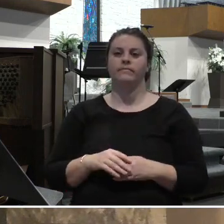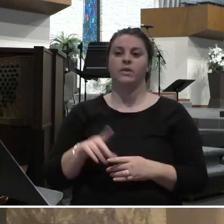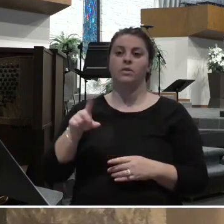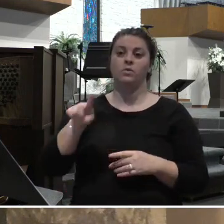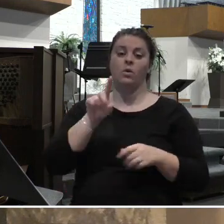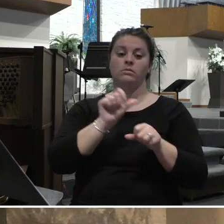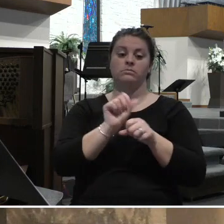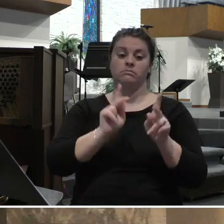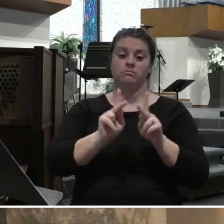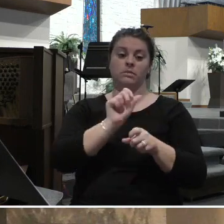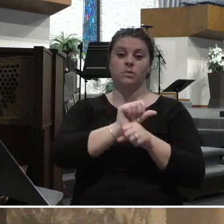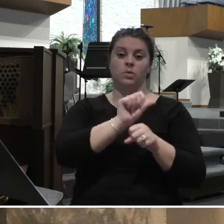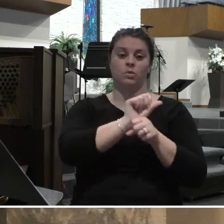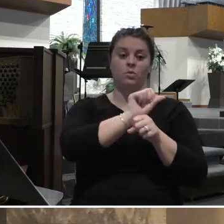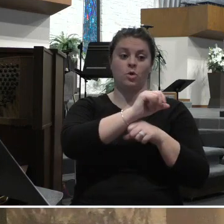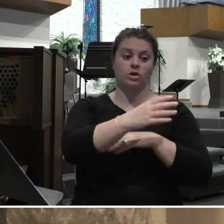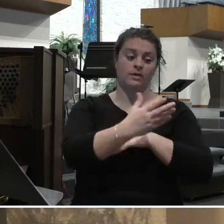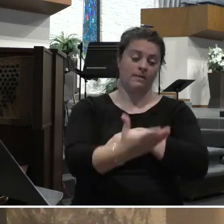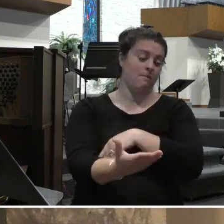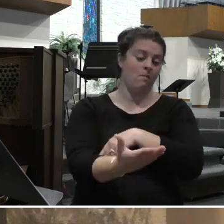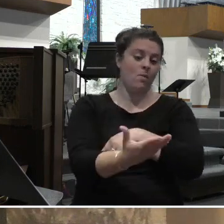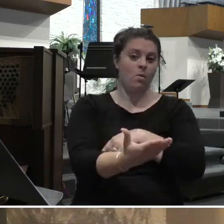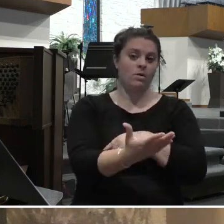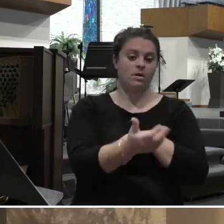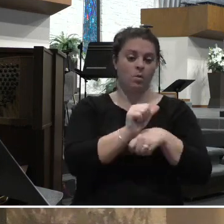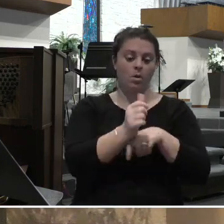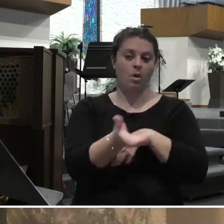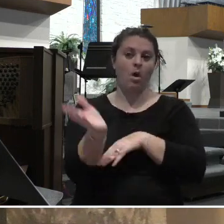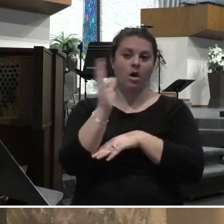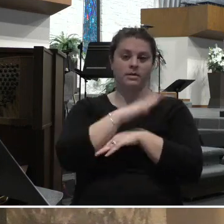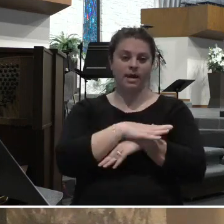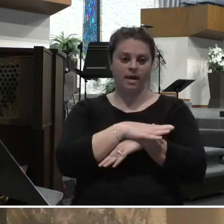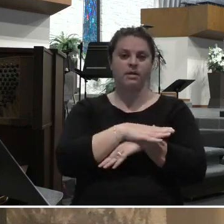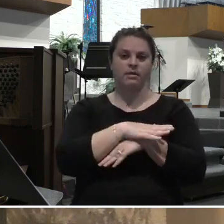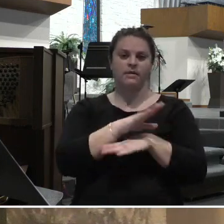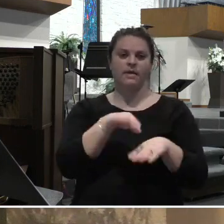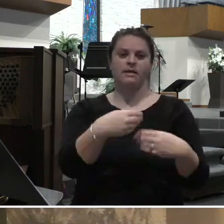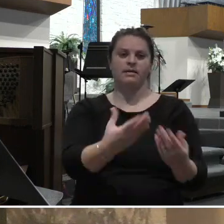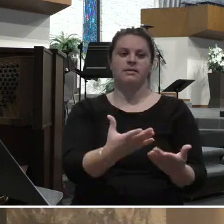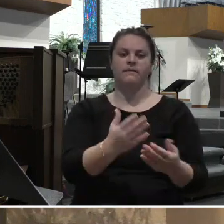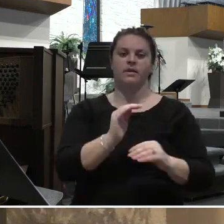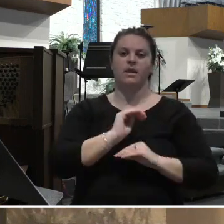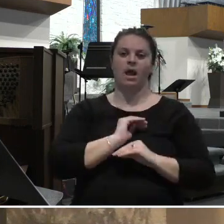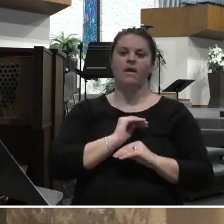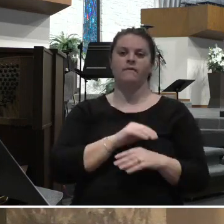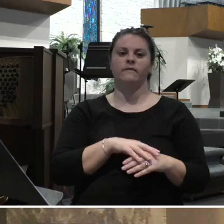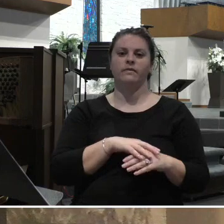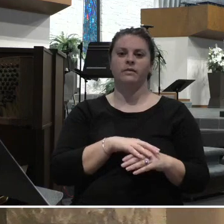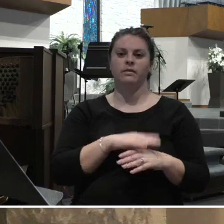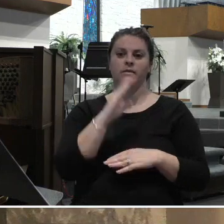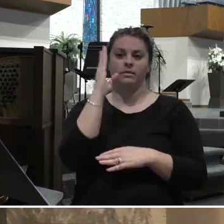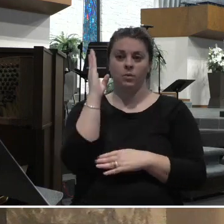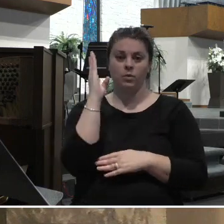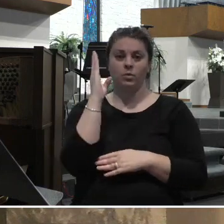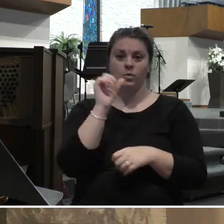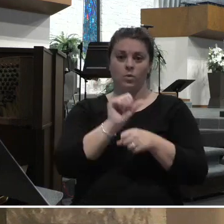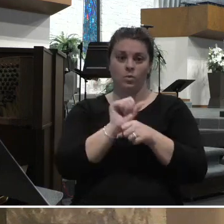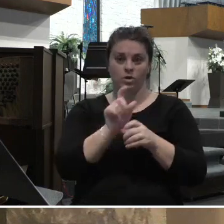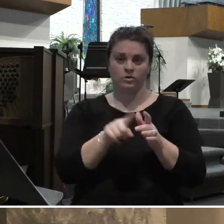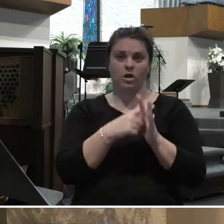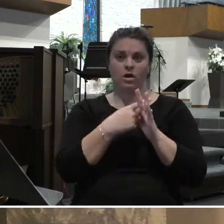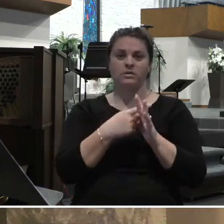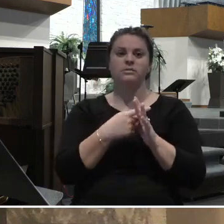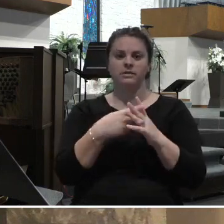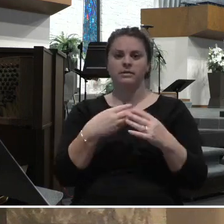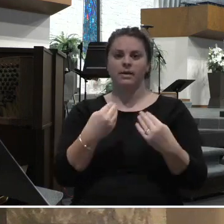day, they get enough. When I lived in Atlanta, on my commute to work, I would pass this parking lot, a Big Lots